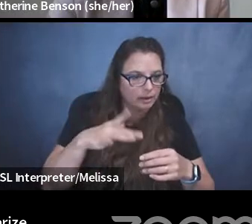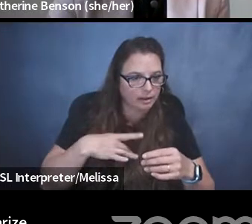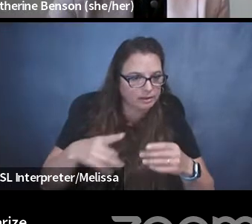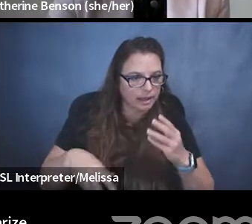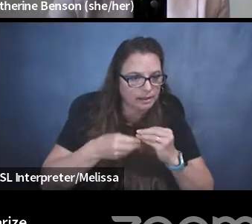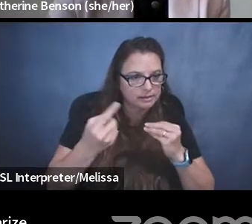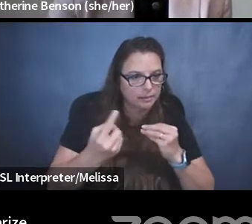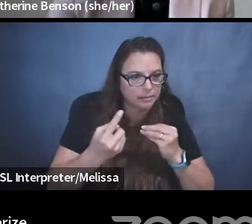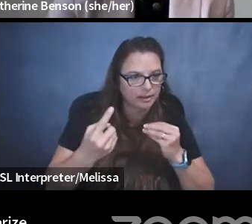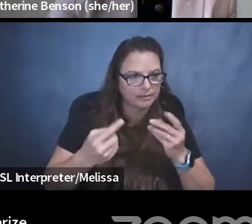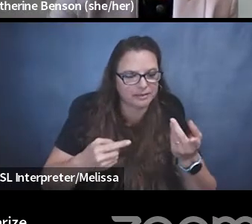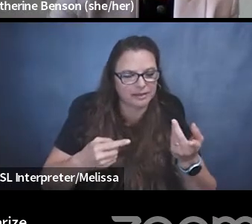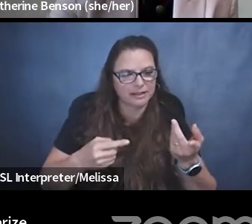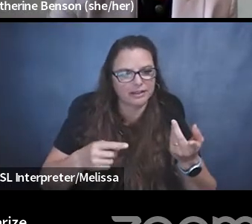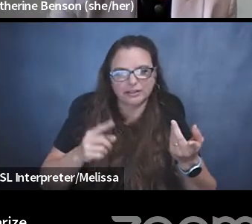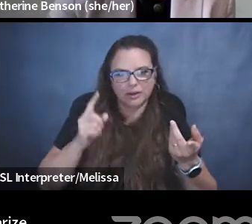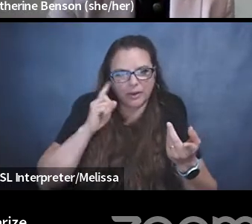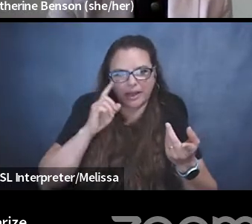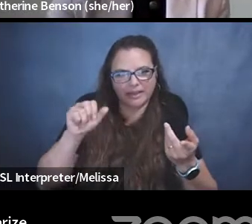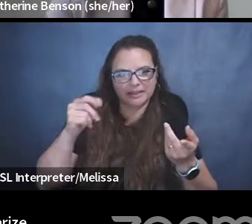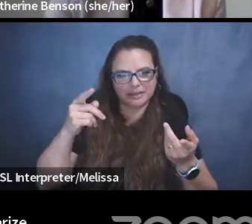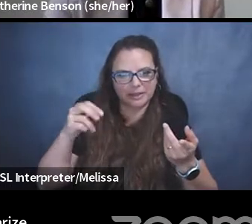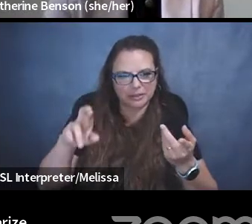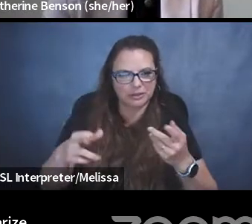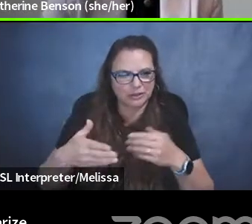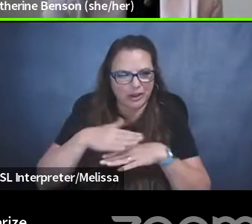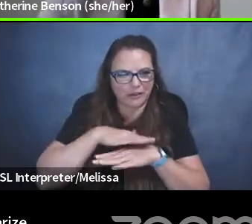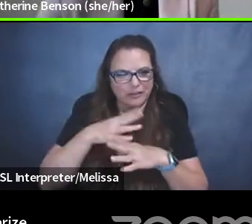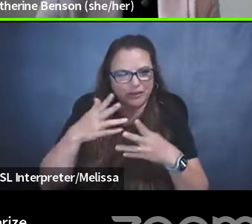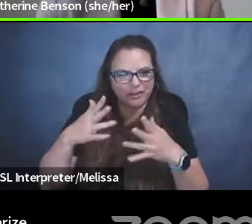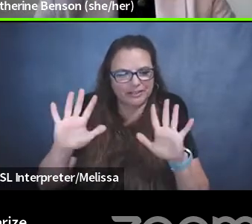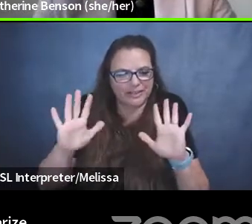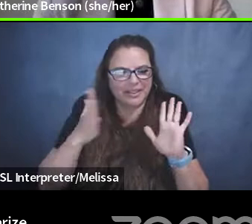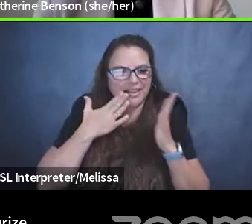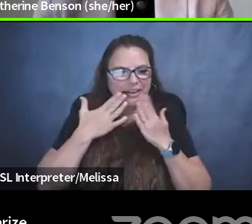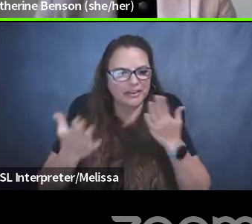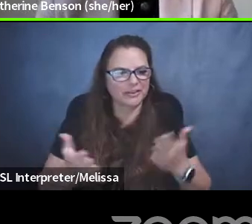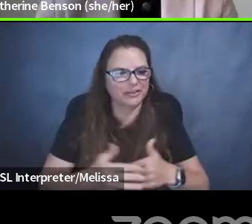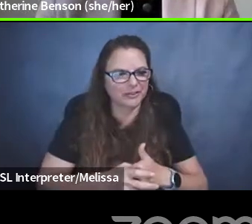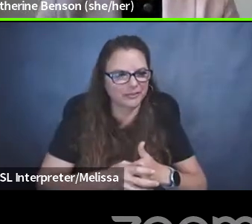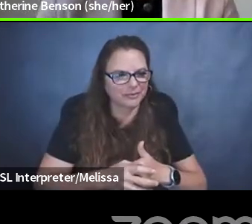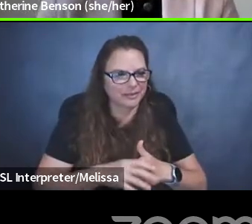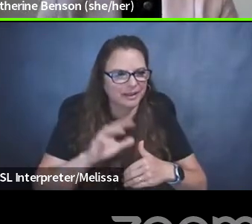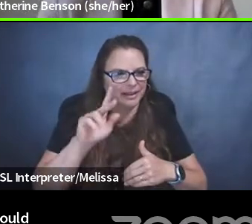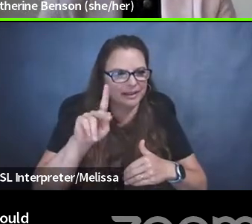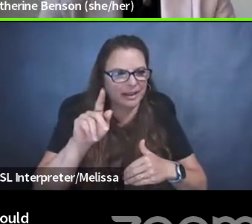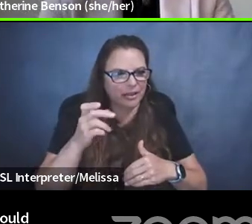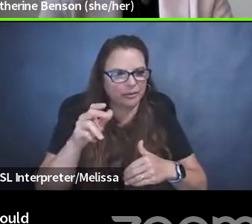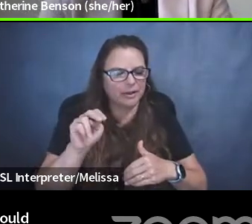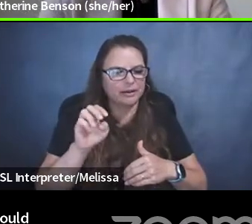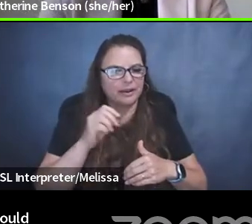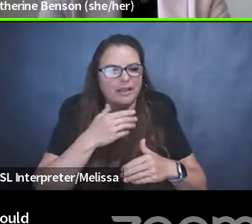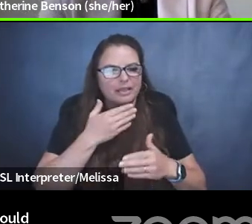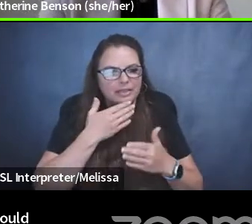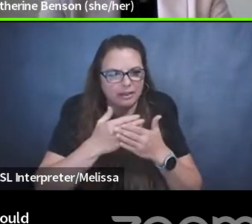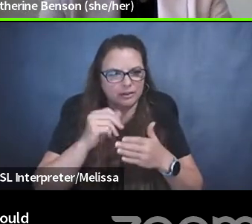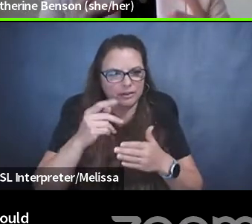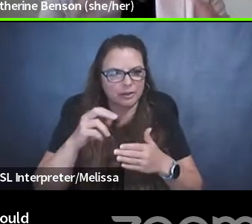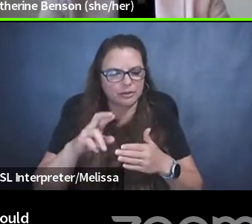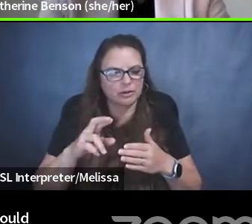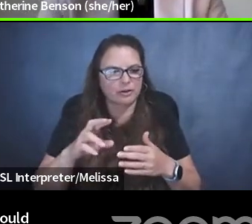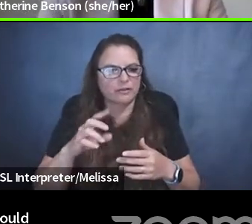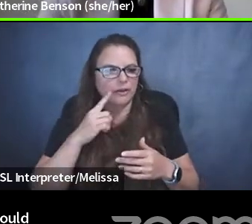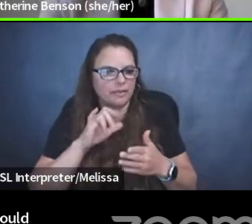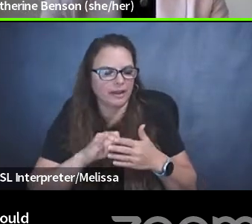No, I think Spencer covered it. Thank you. Okay, sounds good. Thanks, Spencer, for that, and especially for flagging how important it is to be able